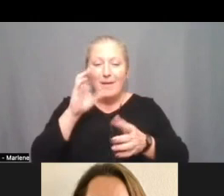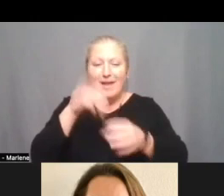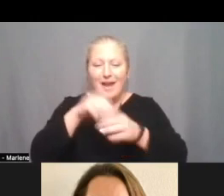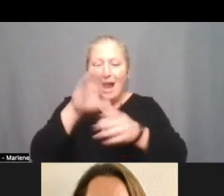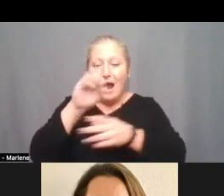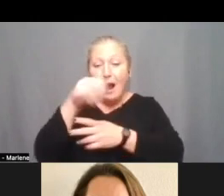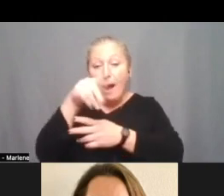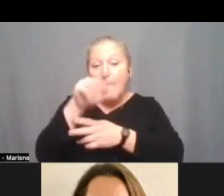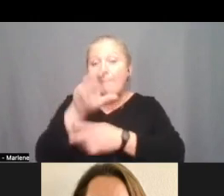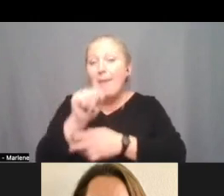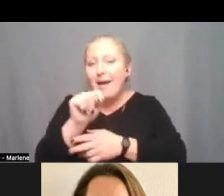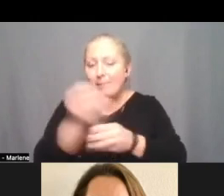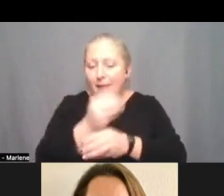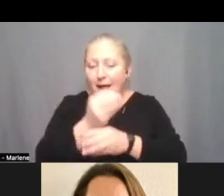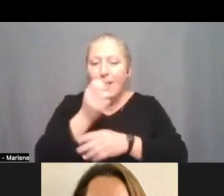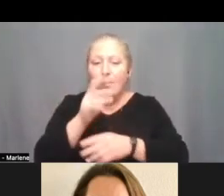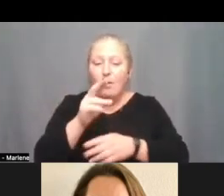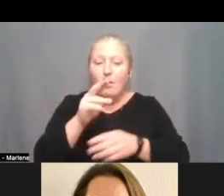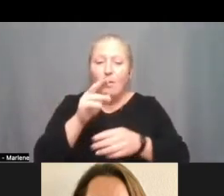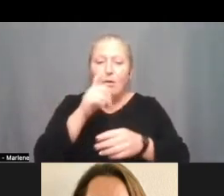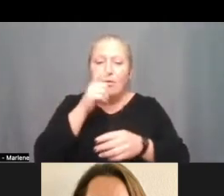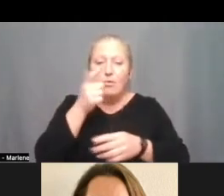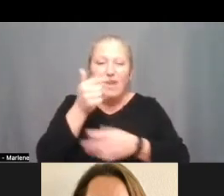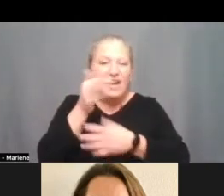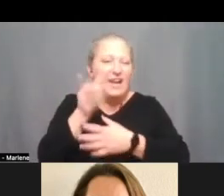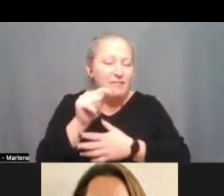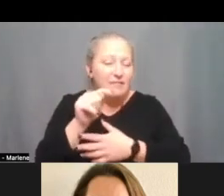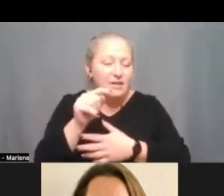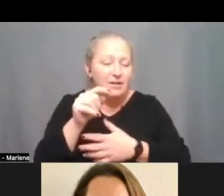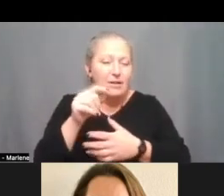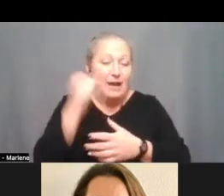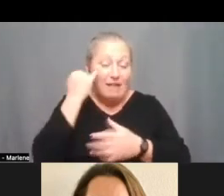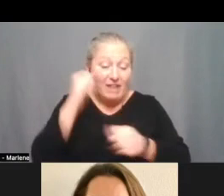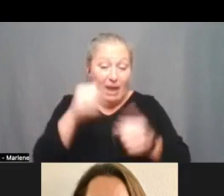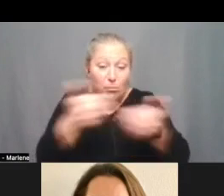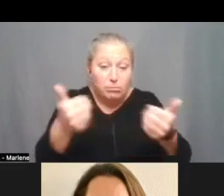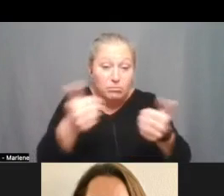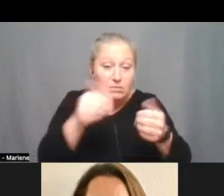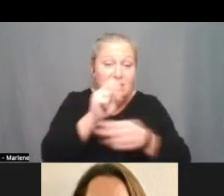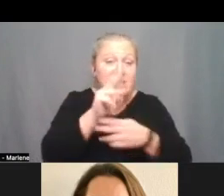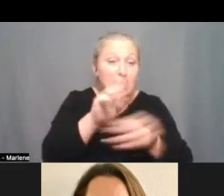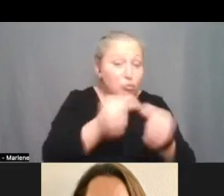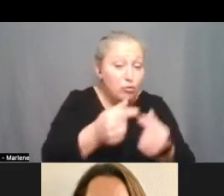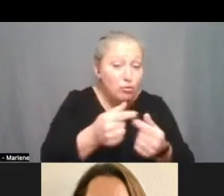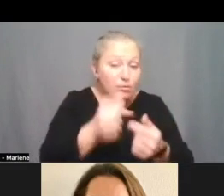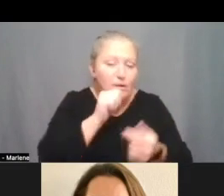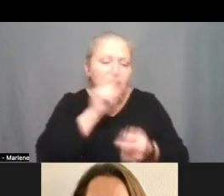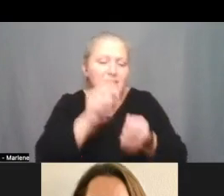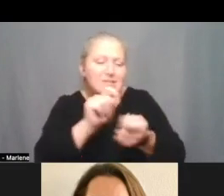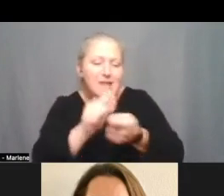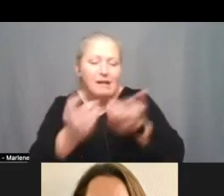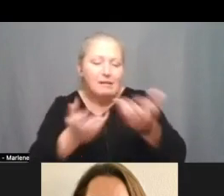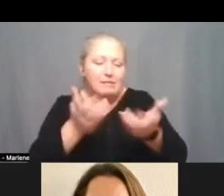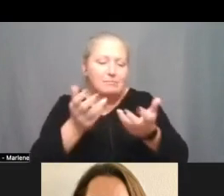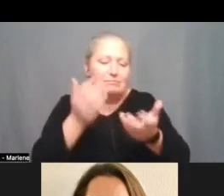you know are in the gifted and talented program i'm not sure if we could break that into a subgroup and i don't know exactly what would yeah i don't know